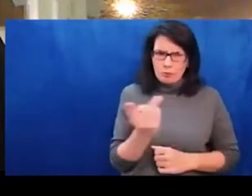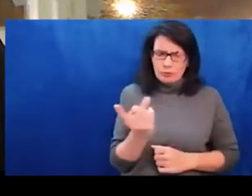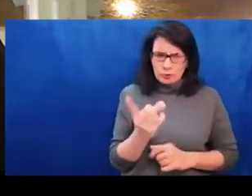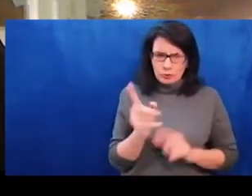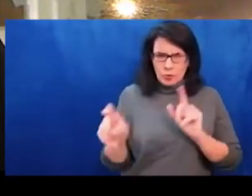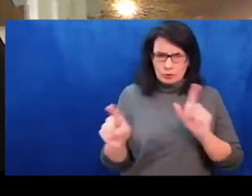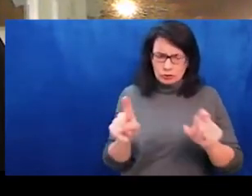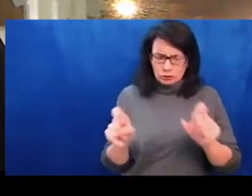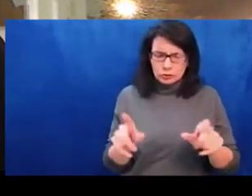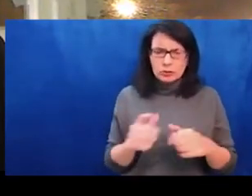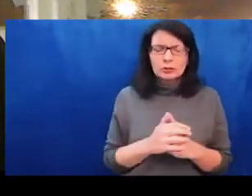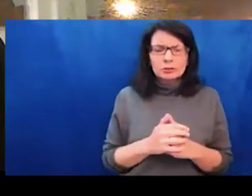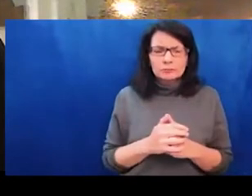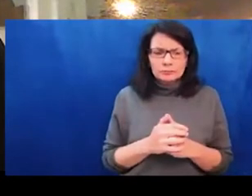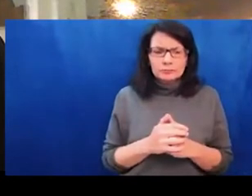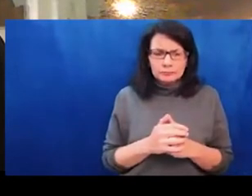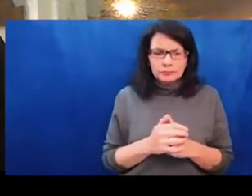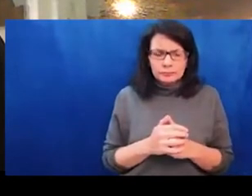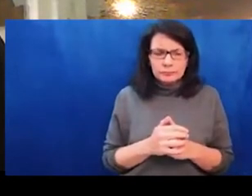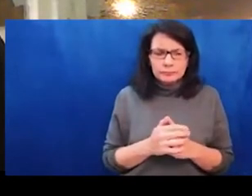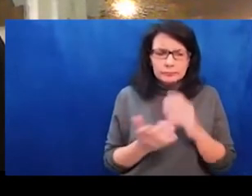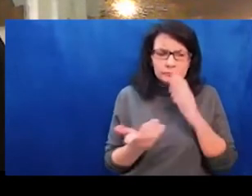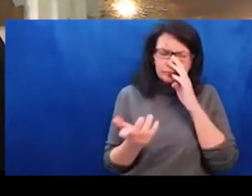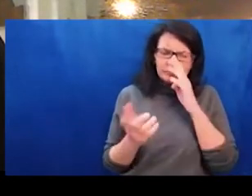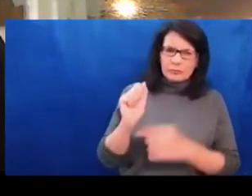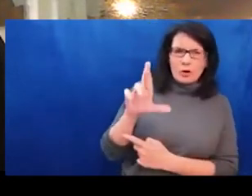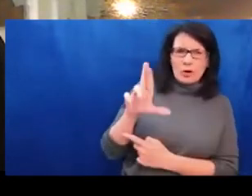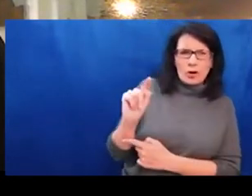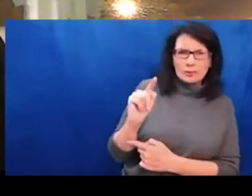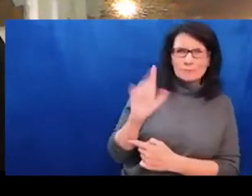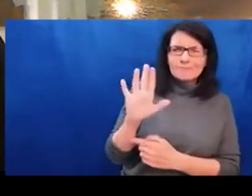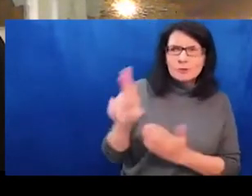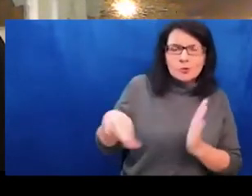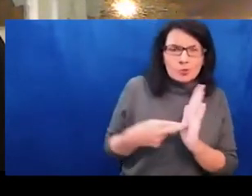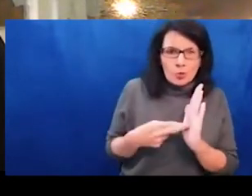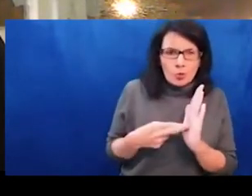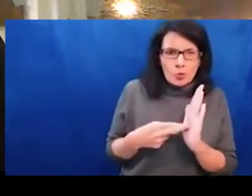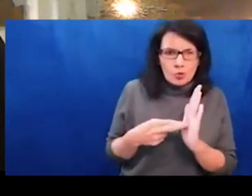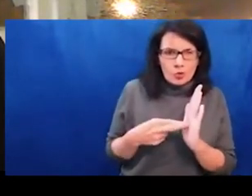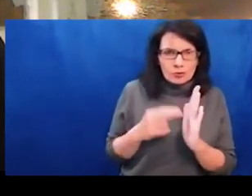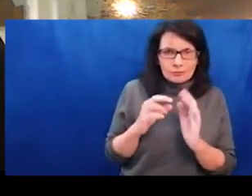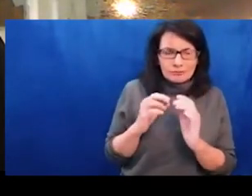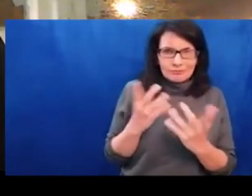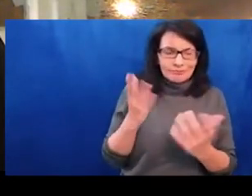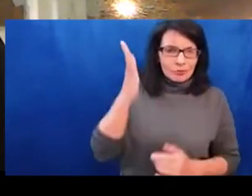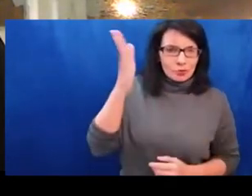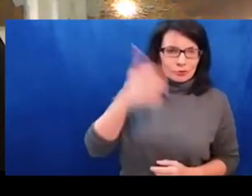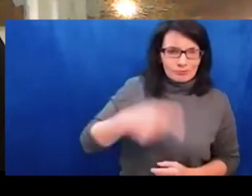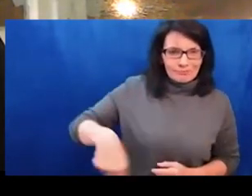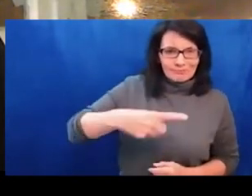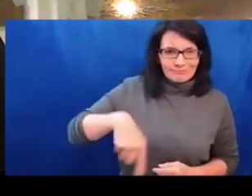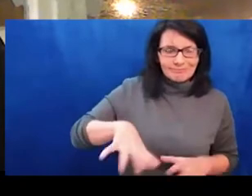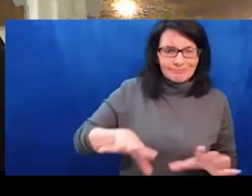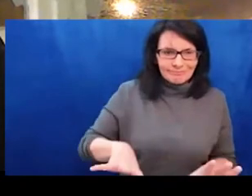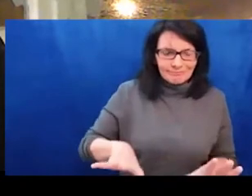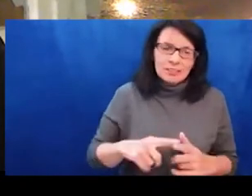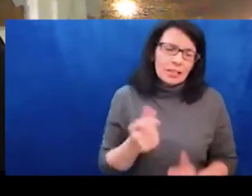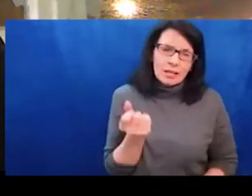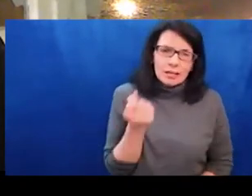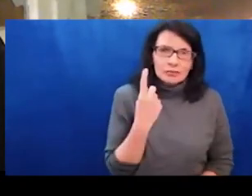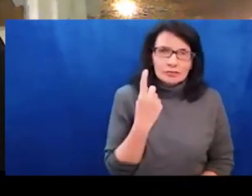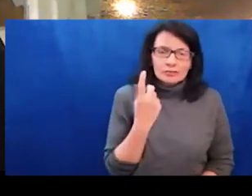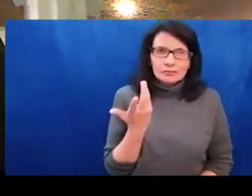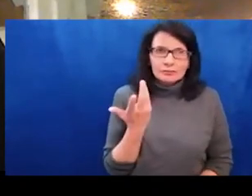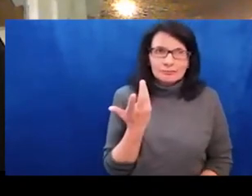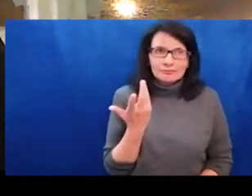bigger, some bigger conflict. It's not possible to prevent anything when you have a deal with a crazy dictator.